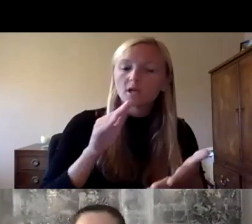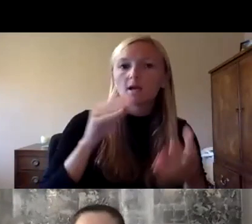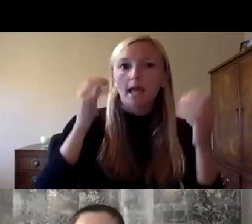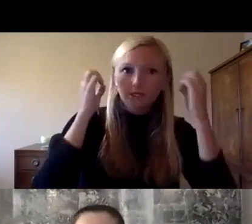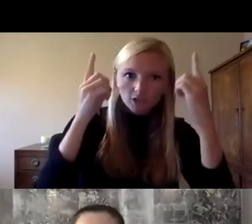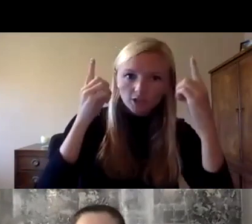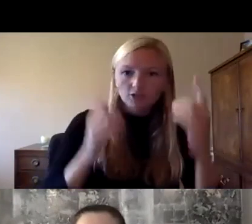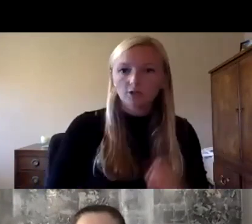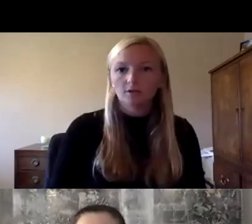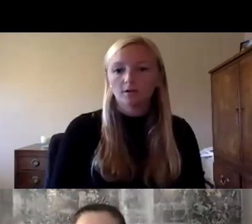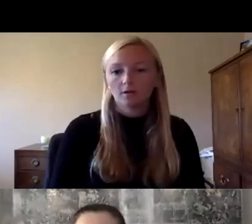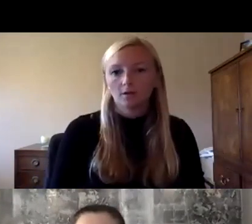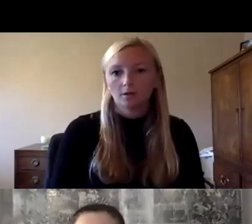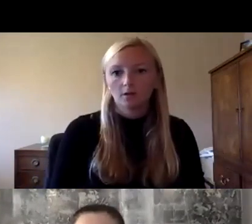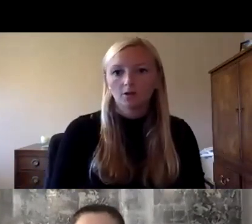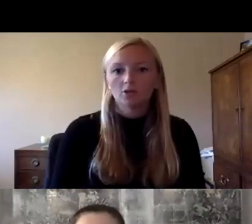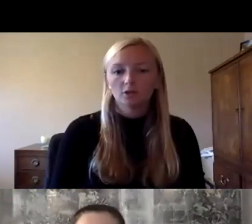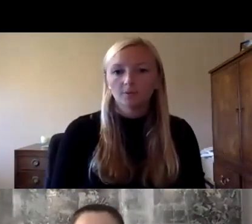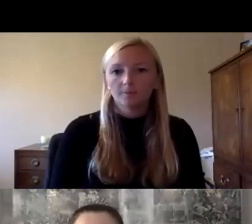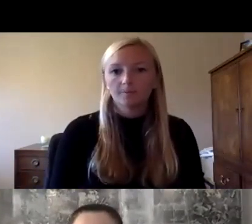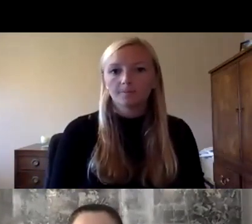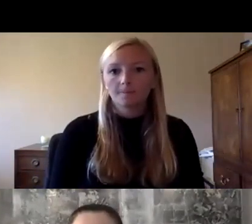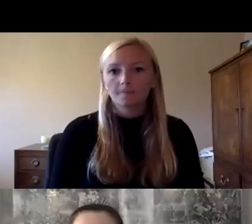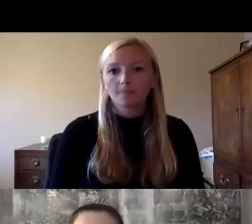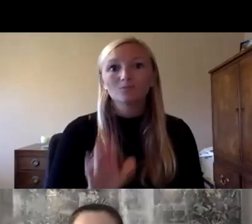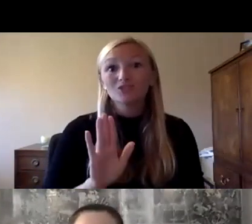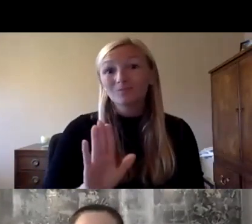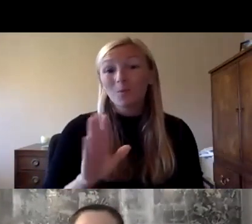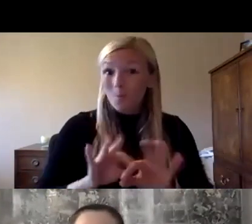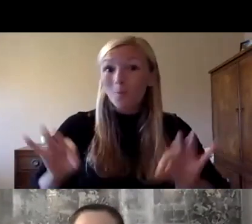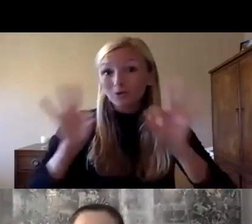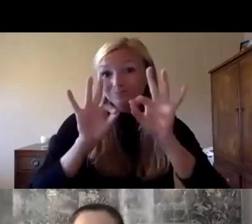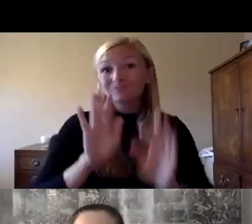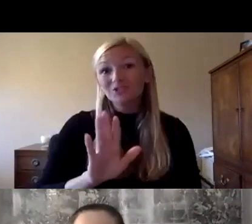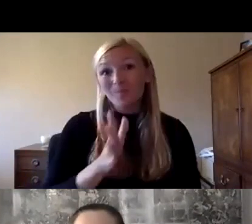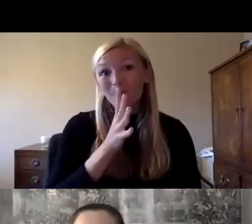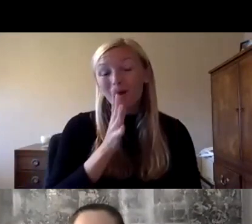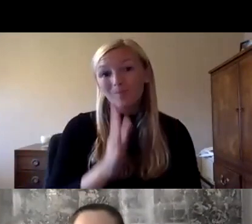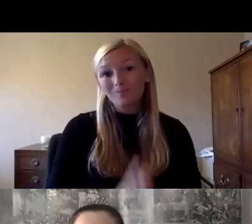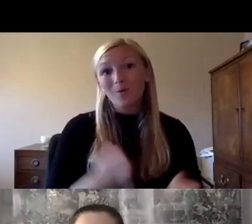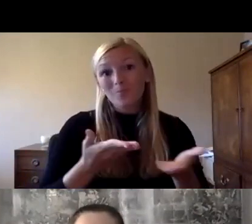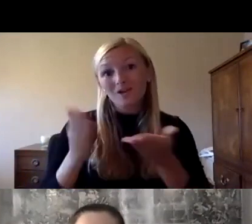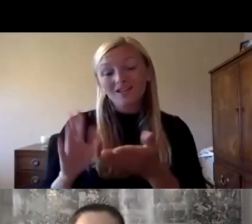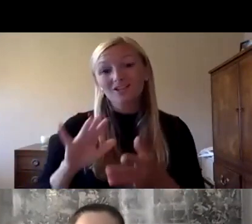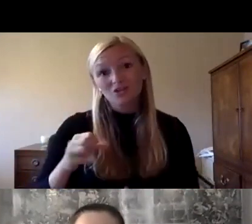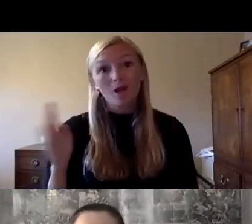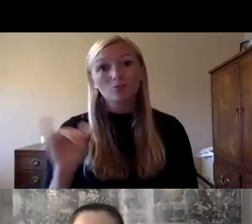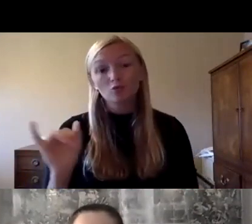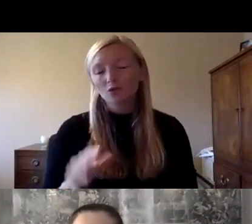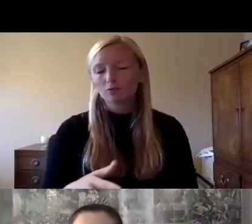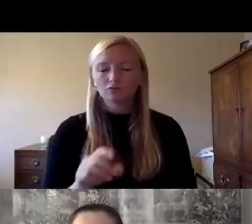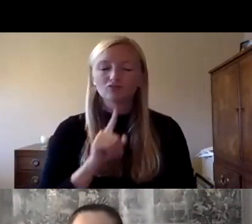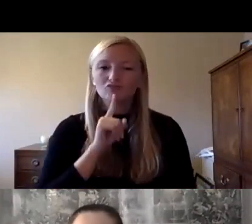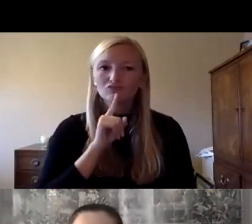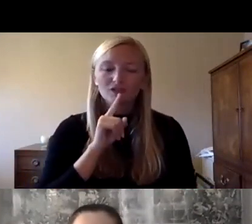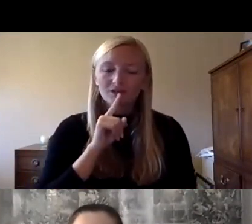uh brings more the most important thing uh she's a mom and she brings that to the job and i thank her for that and i promised i wouldn't talk